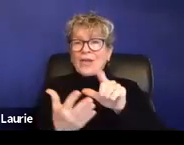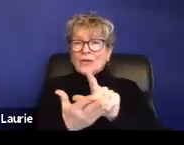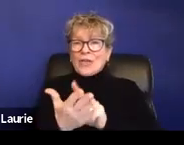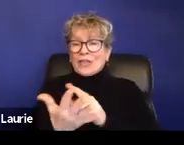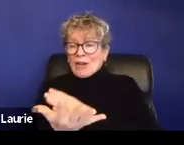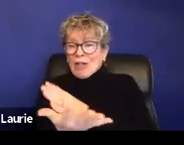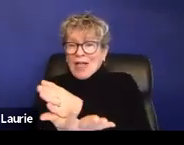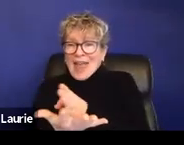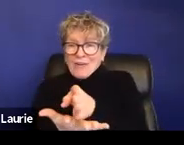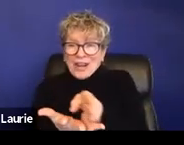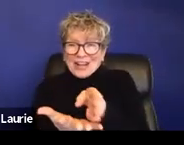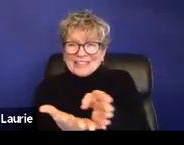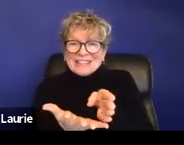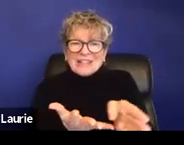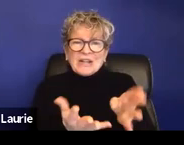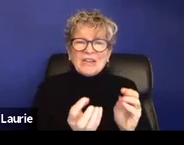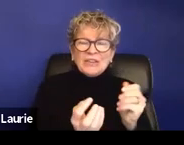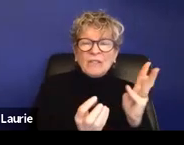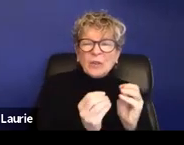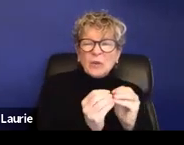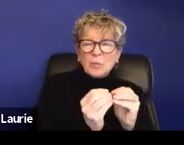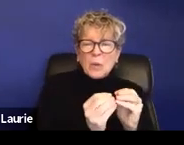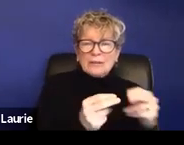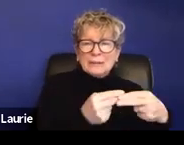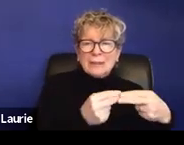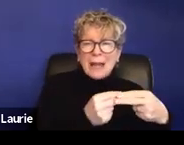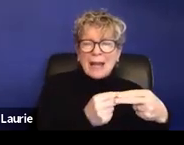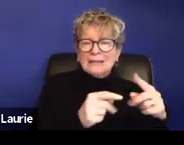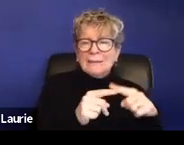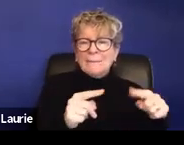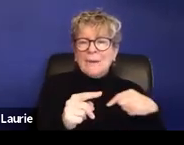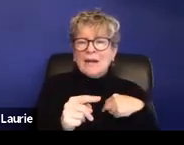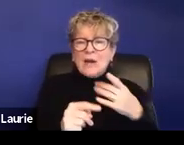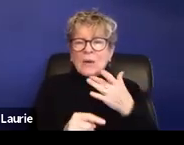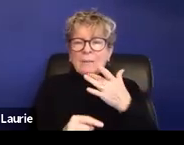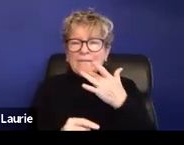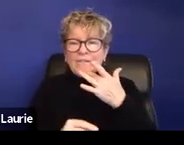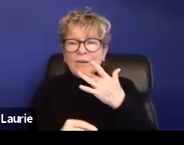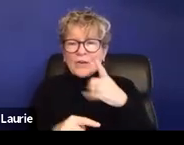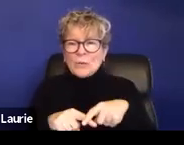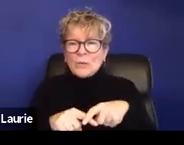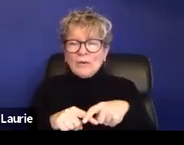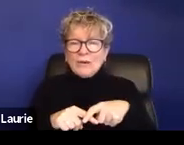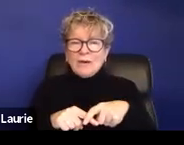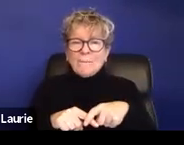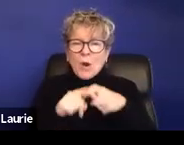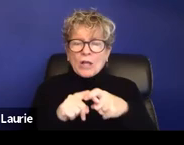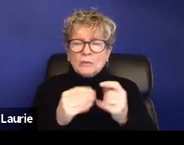sort of a last couple of slides, but I wanted to actually take another pause to make sure, um,